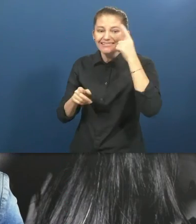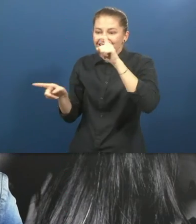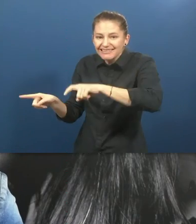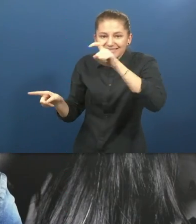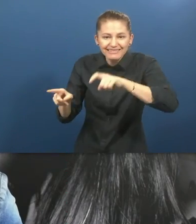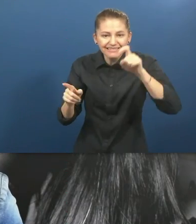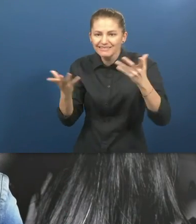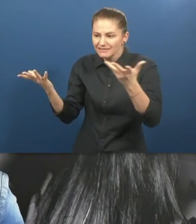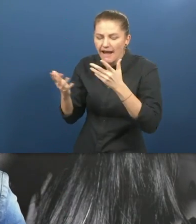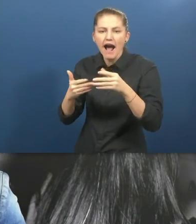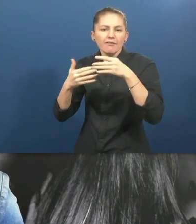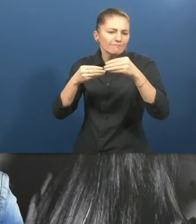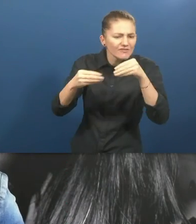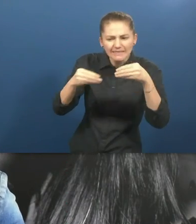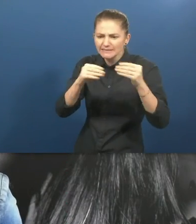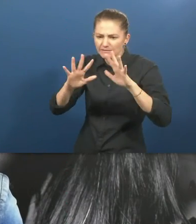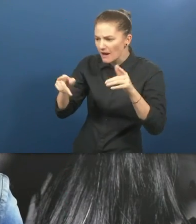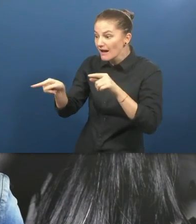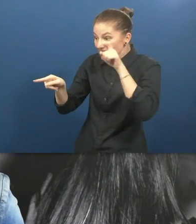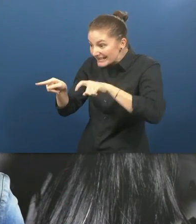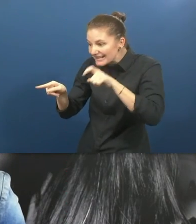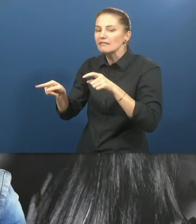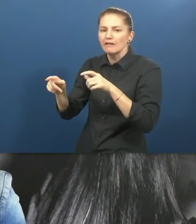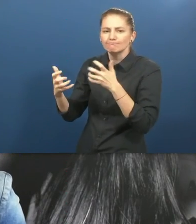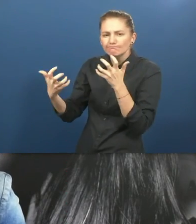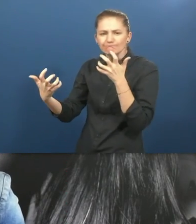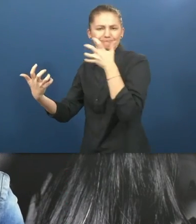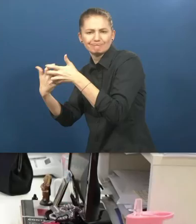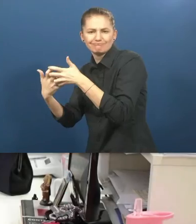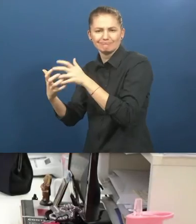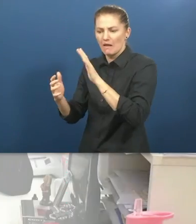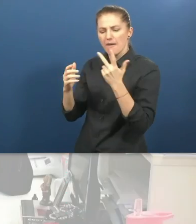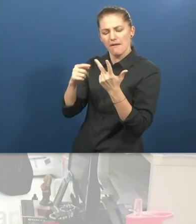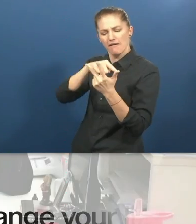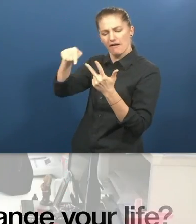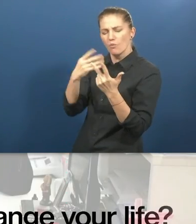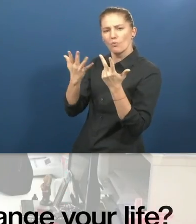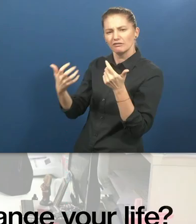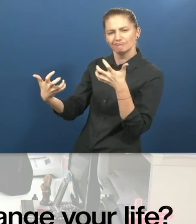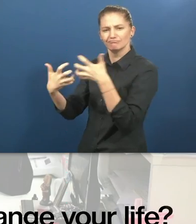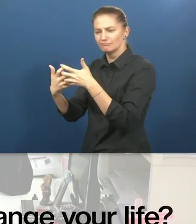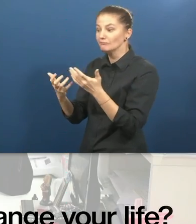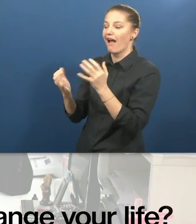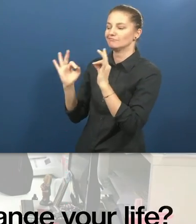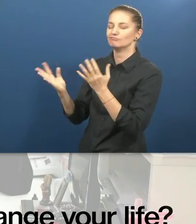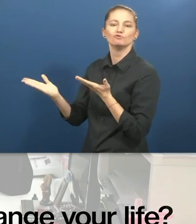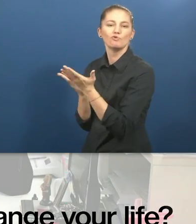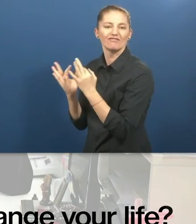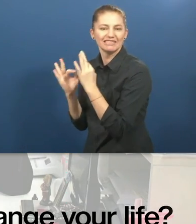flexibility and adaptation of the methodologies used by us in our service. How did this solution change your life?